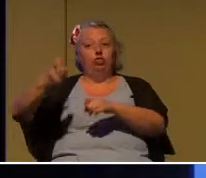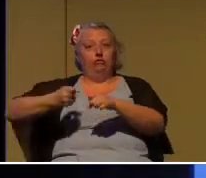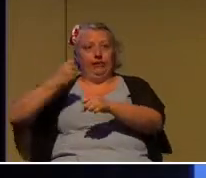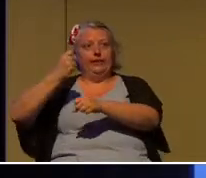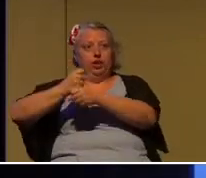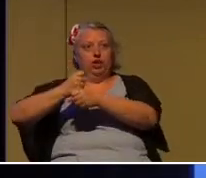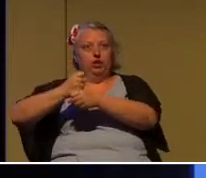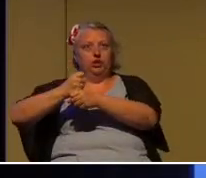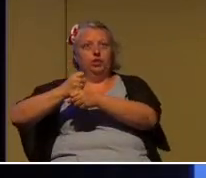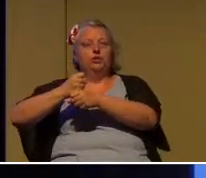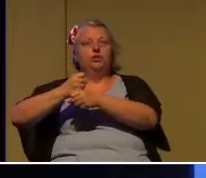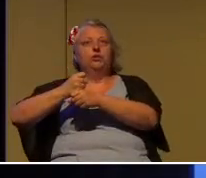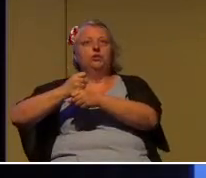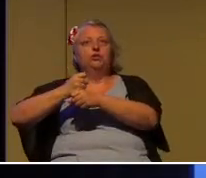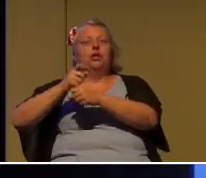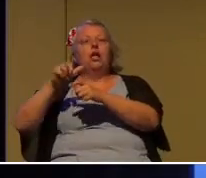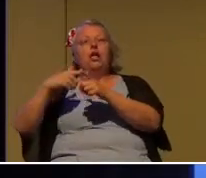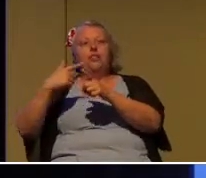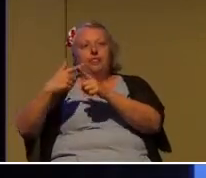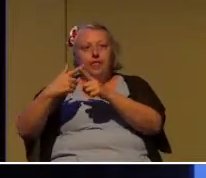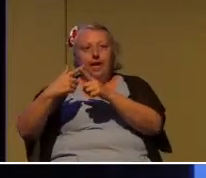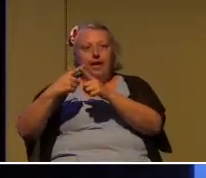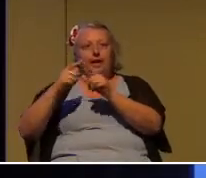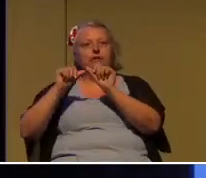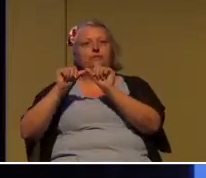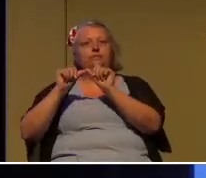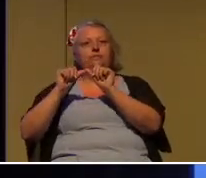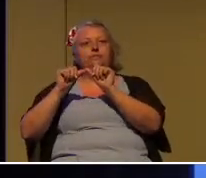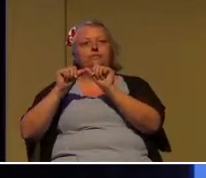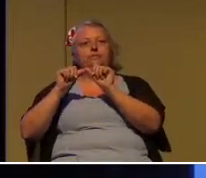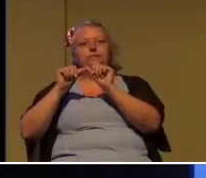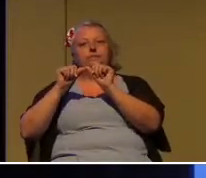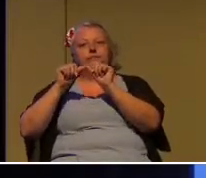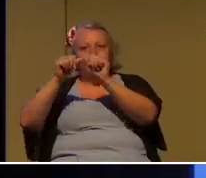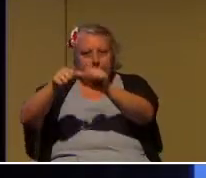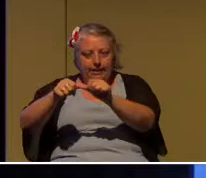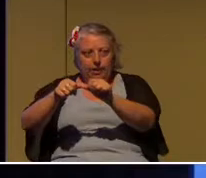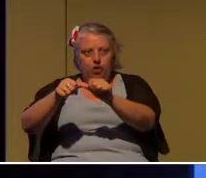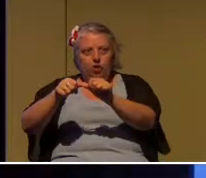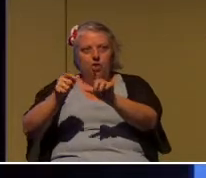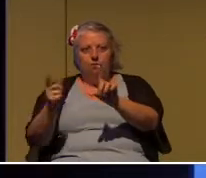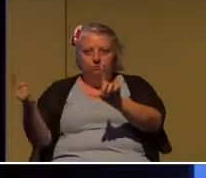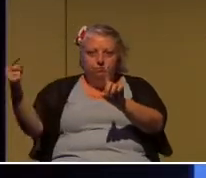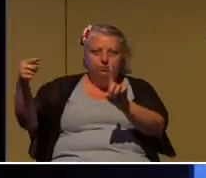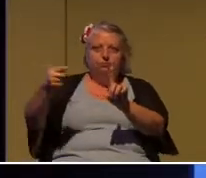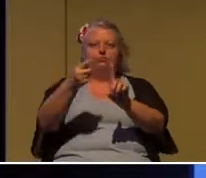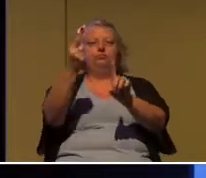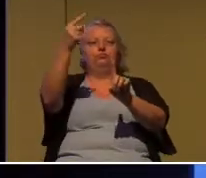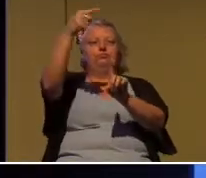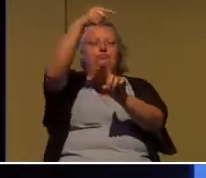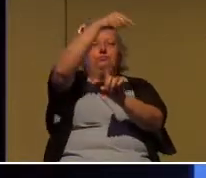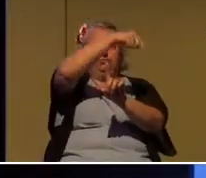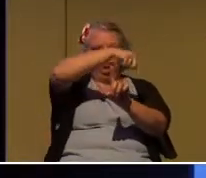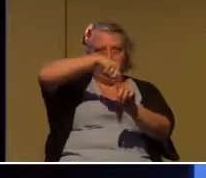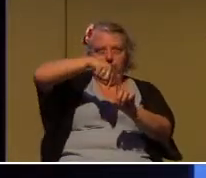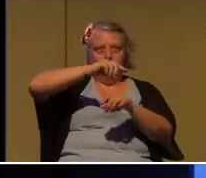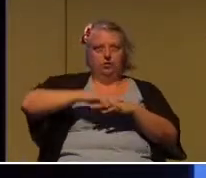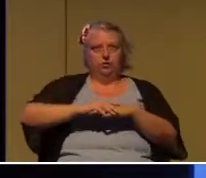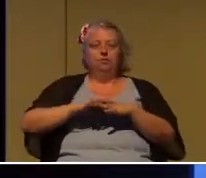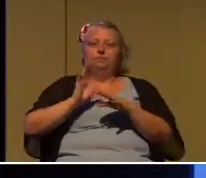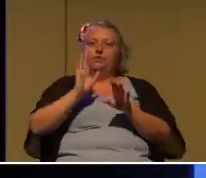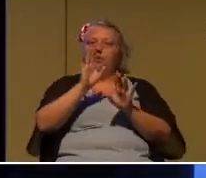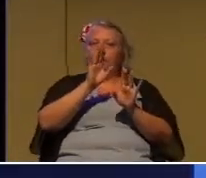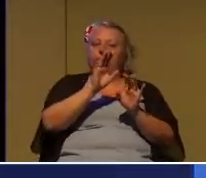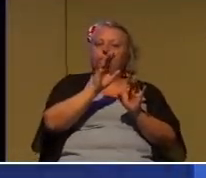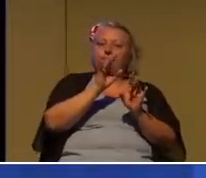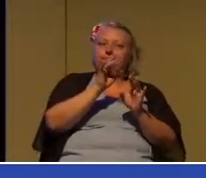and then decided to continue forward with the rest of his missionary journey. I'll talk more about that in